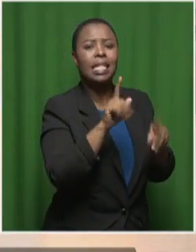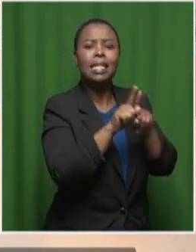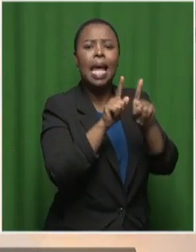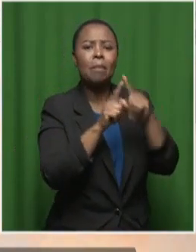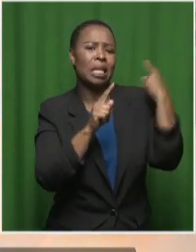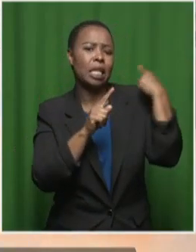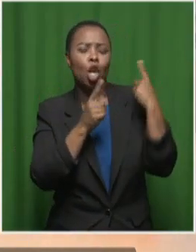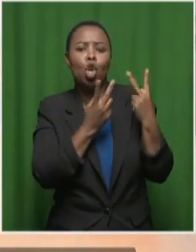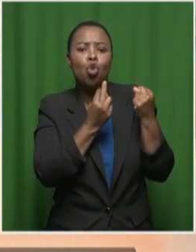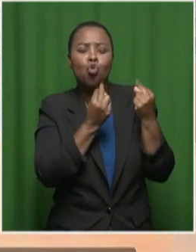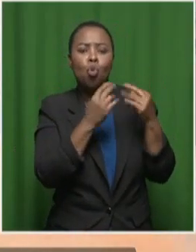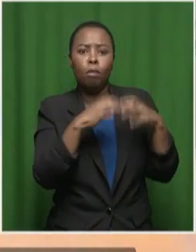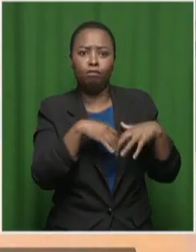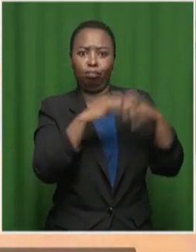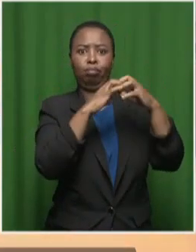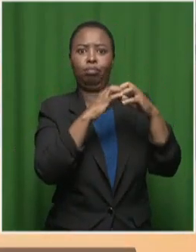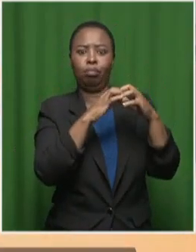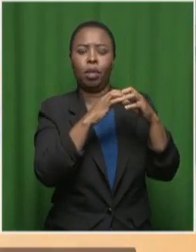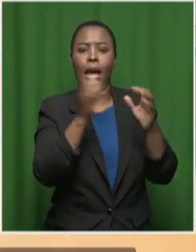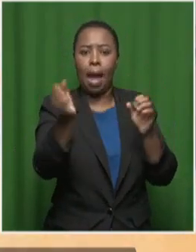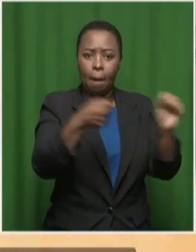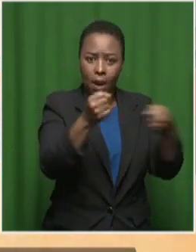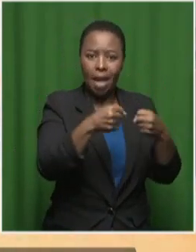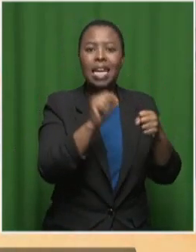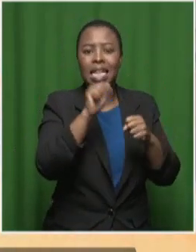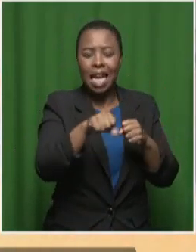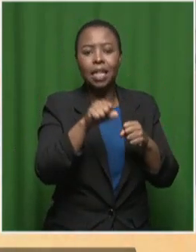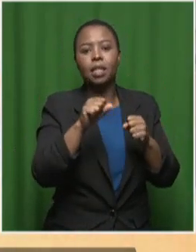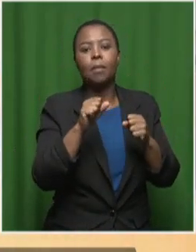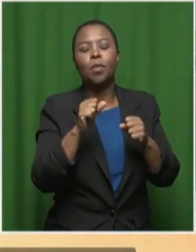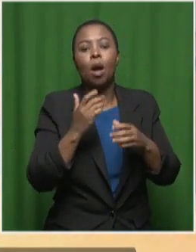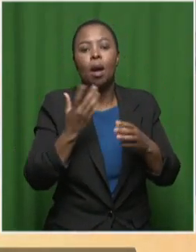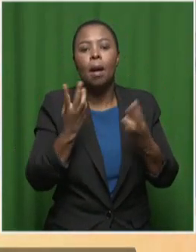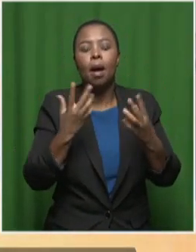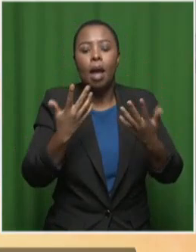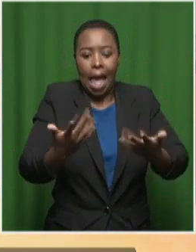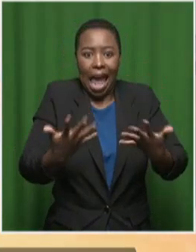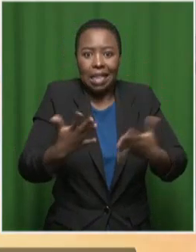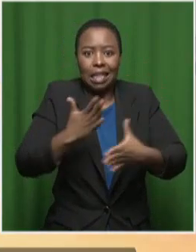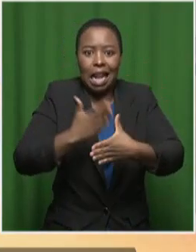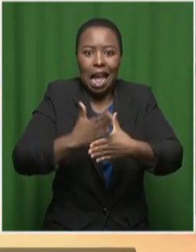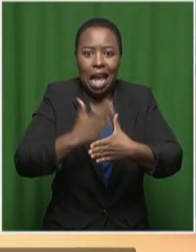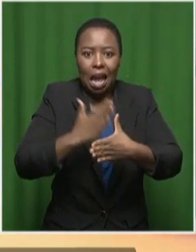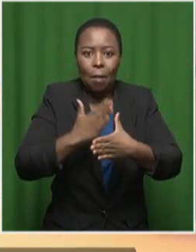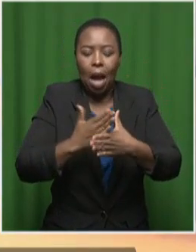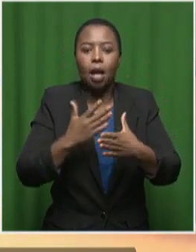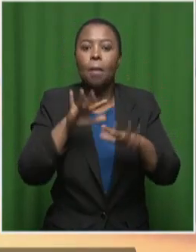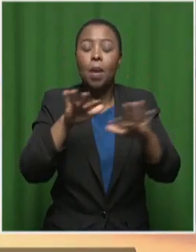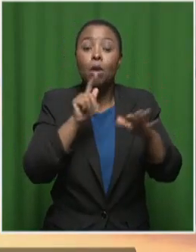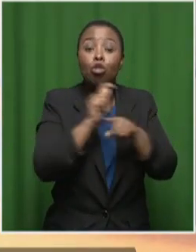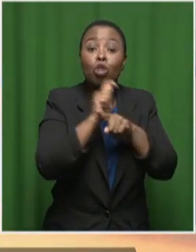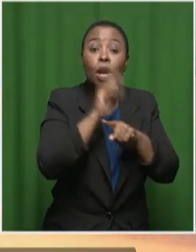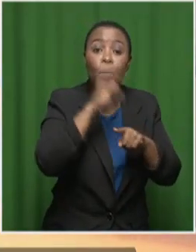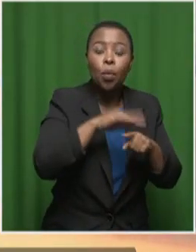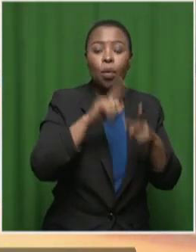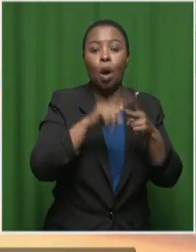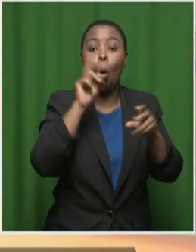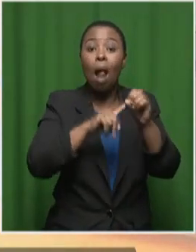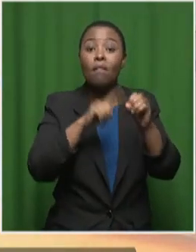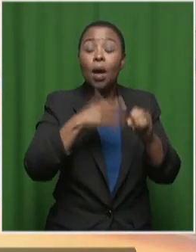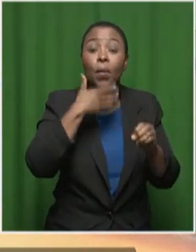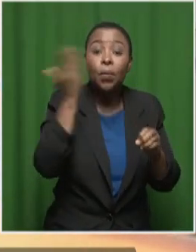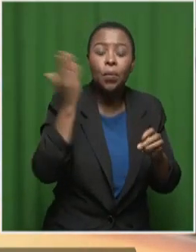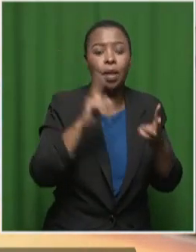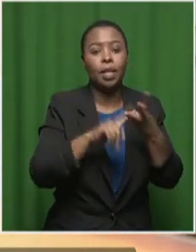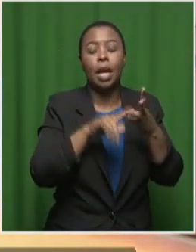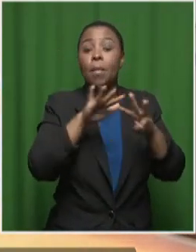in employment, but it did kill off a lot of manual labour. So people who aren't trained, who don't have any qualifications and don't